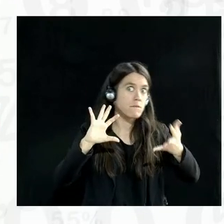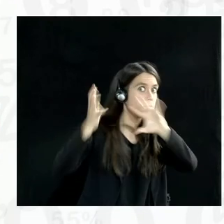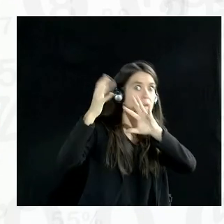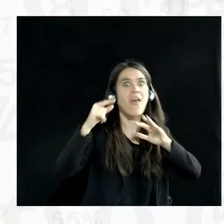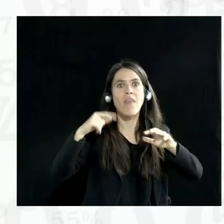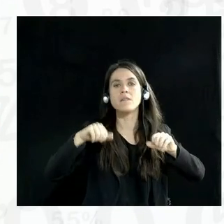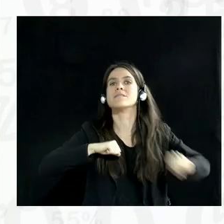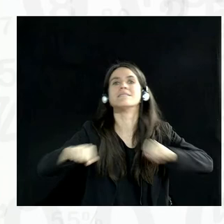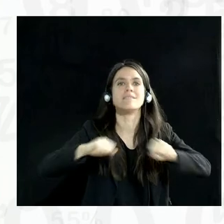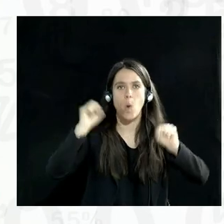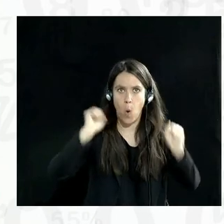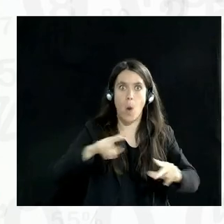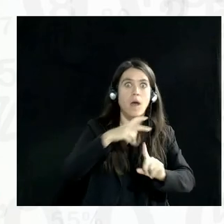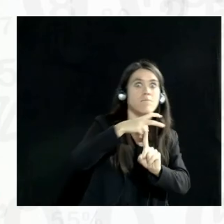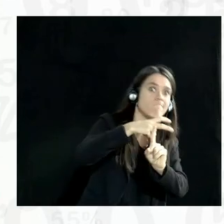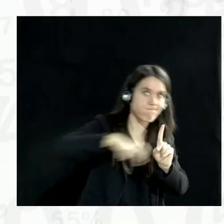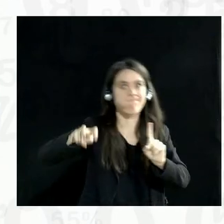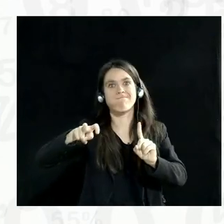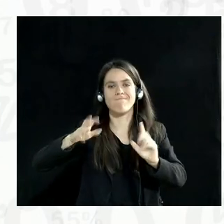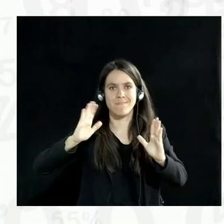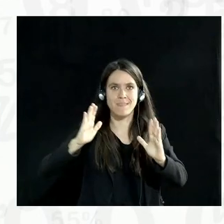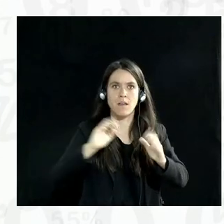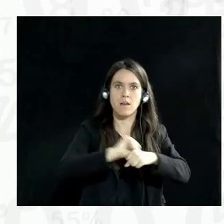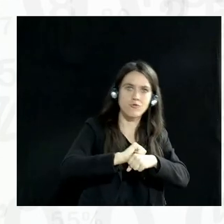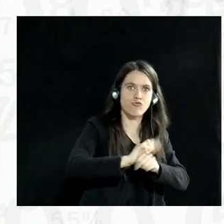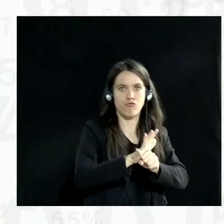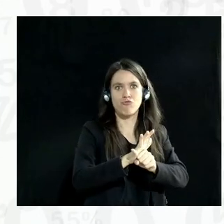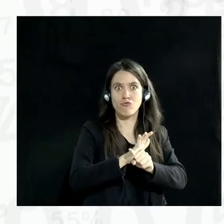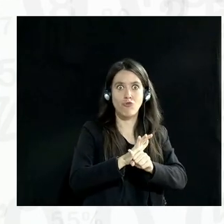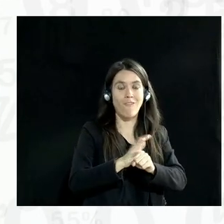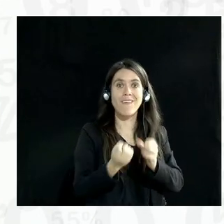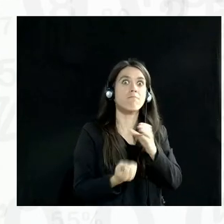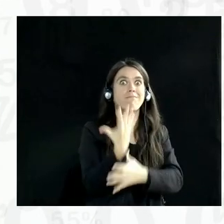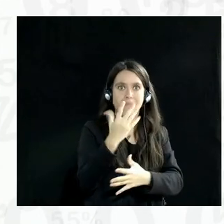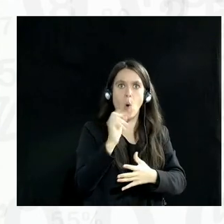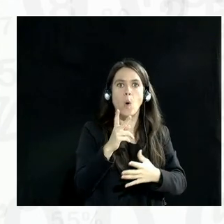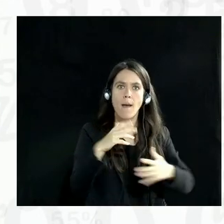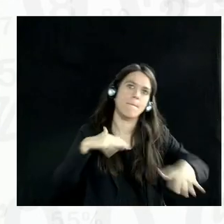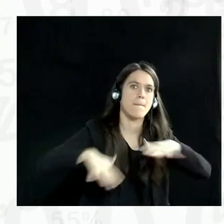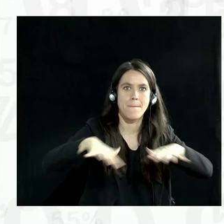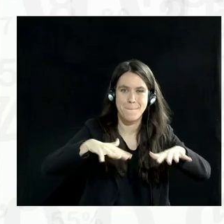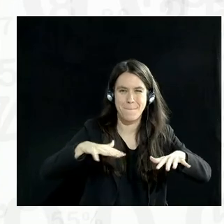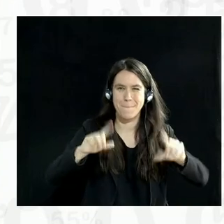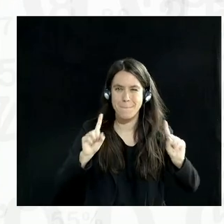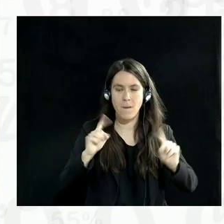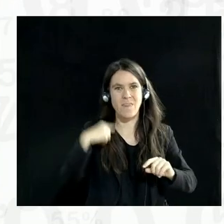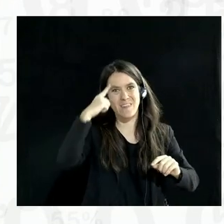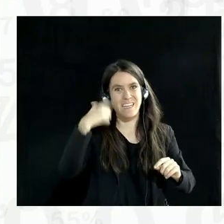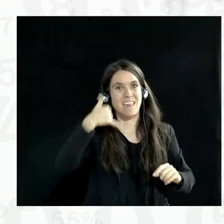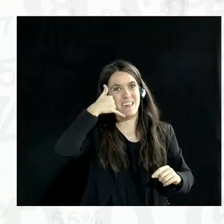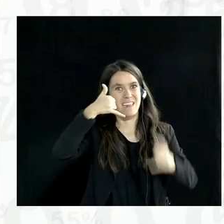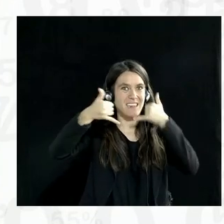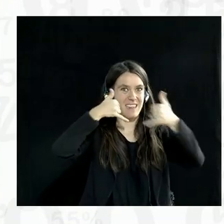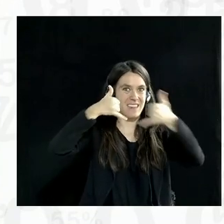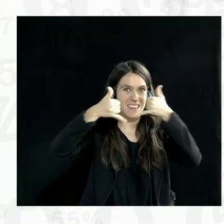transition was possible to the pandemic as rapidly as it was. And I think the telecom companies were